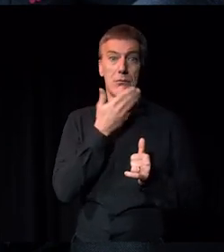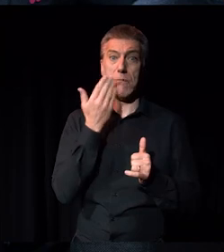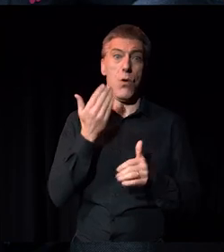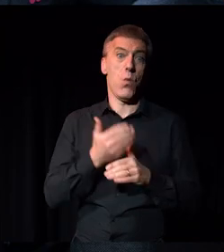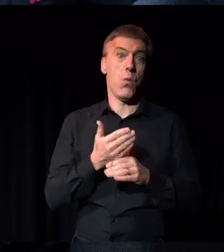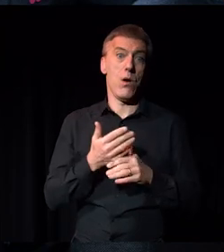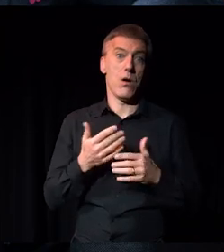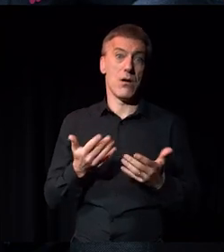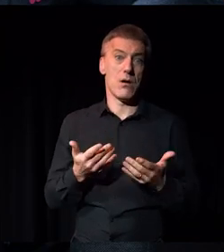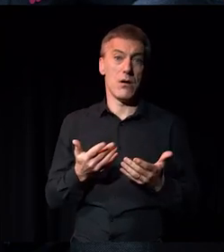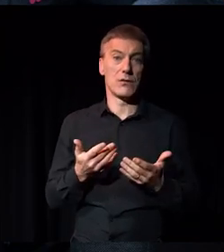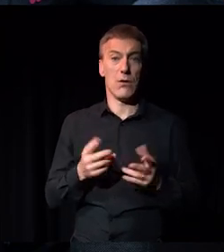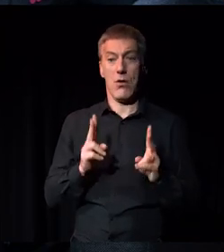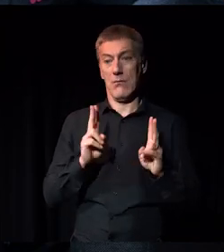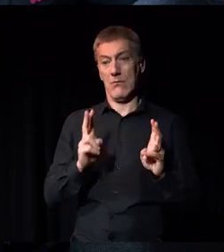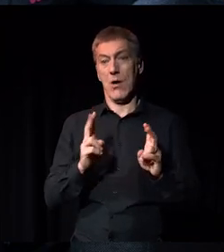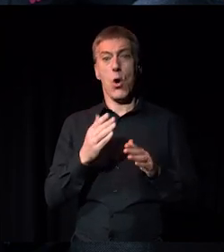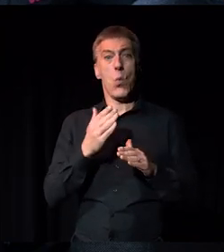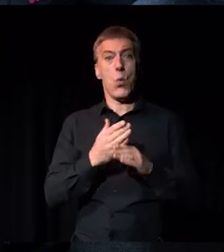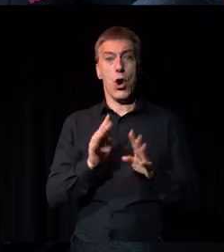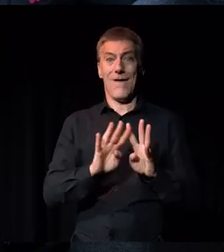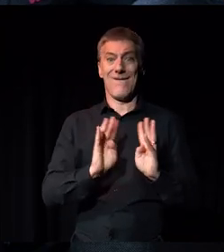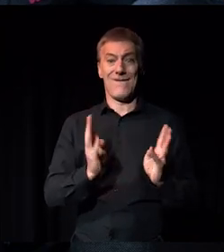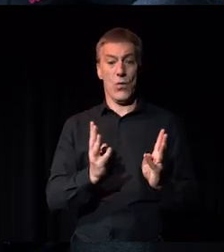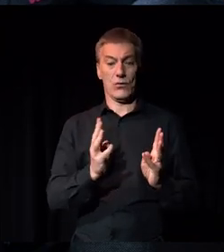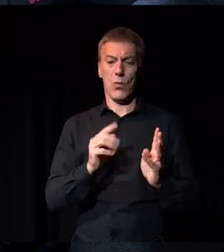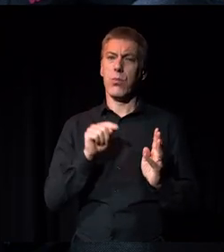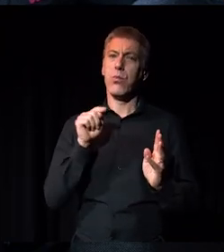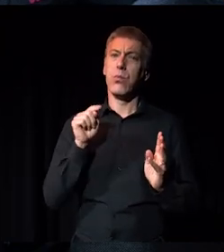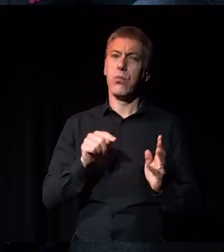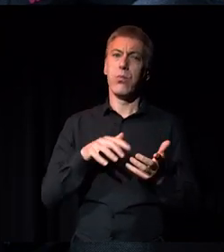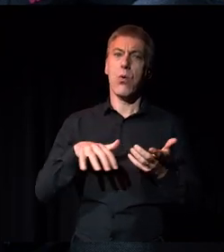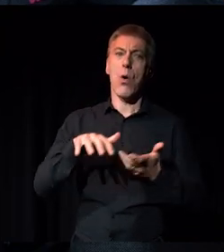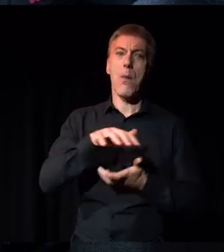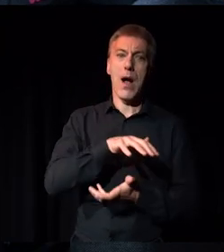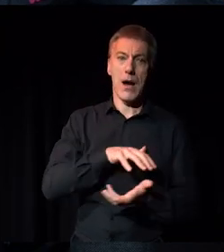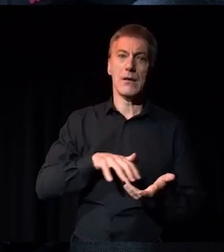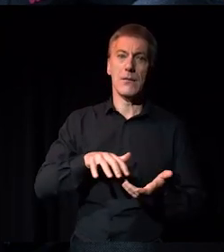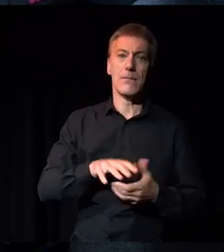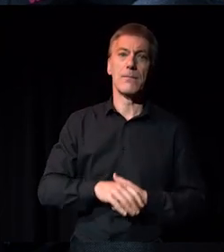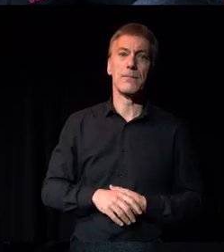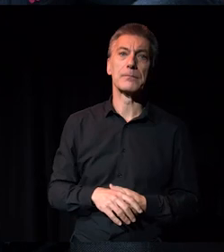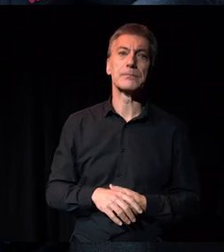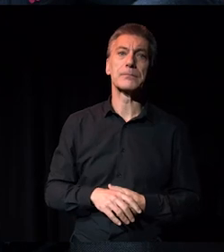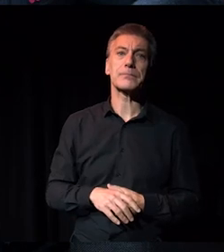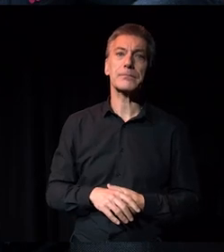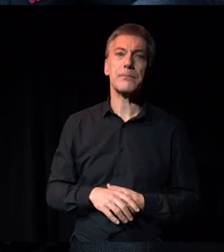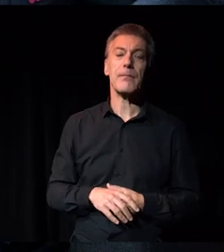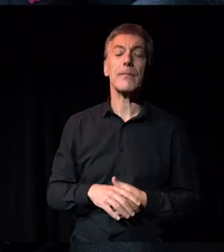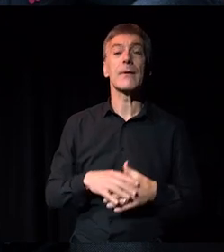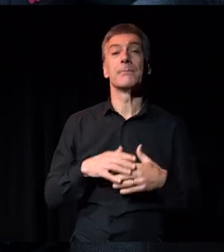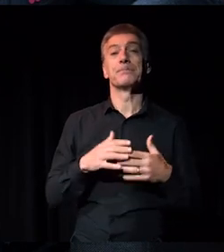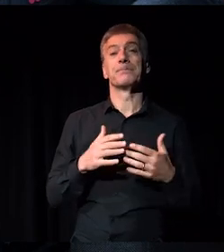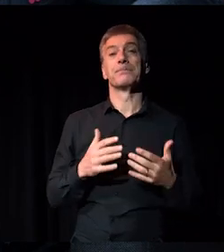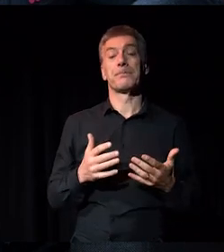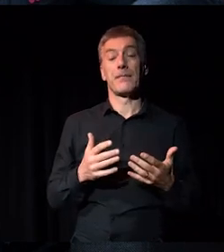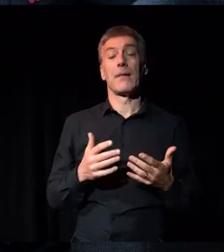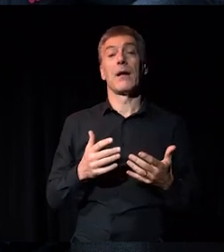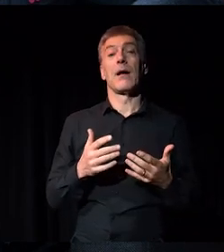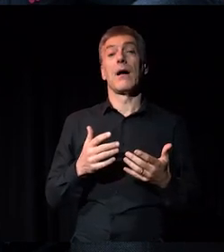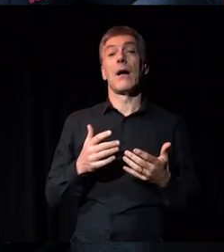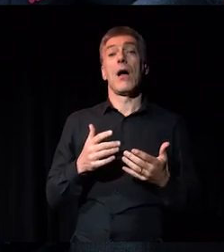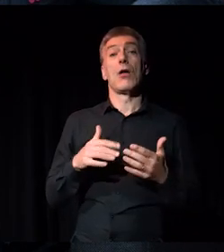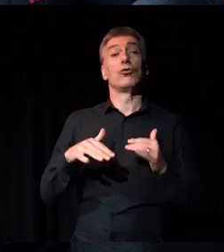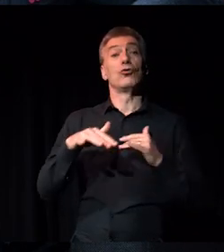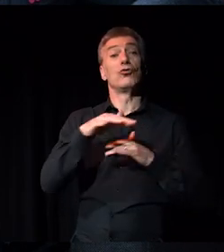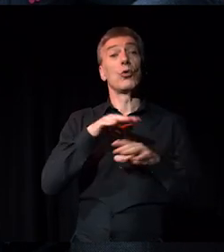So looking at the workforce as a thing is complicated in and of itself. Then there's this history from the